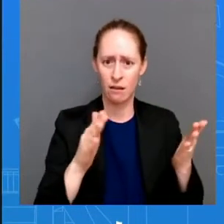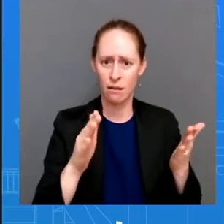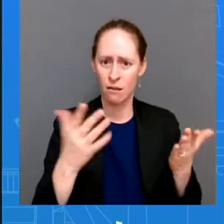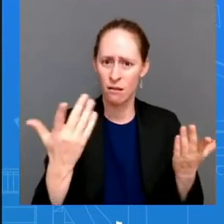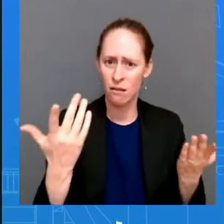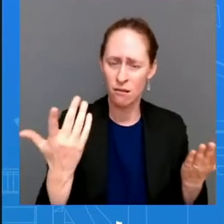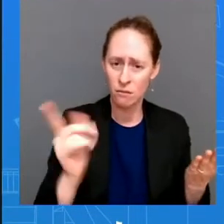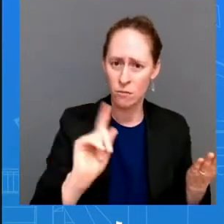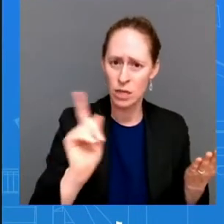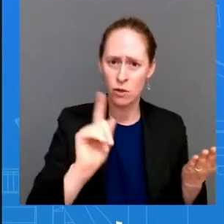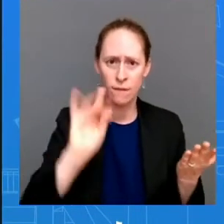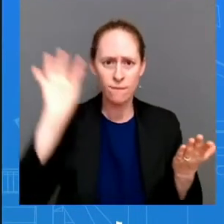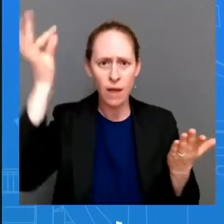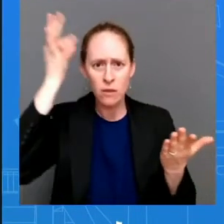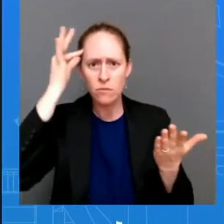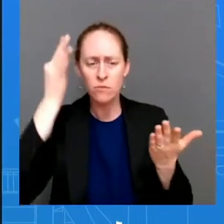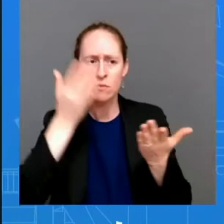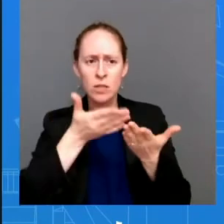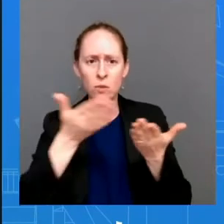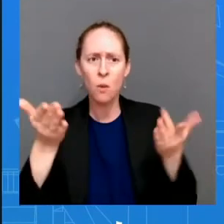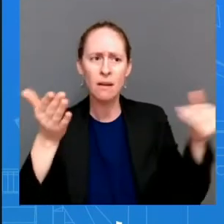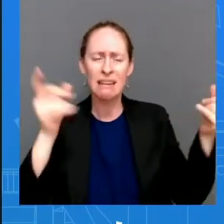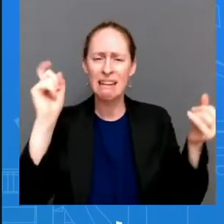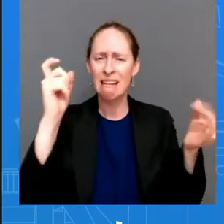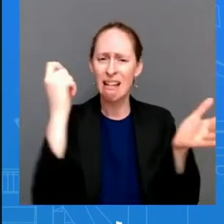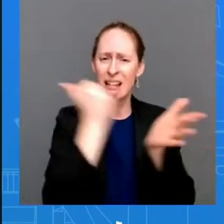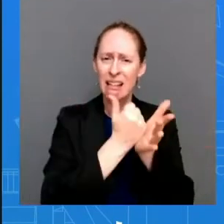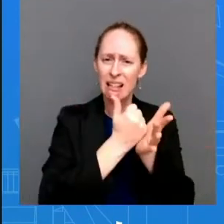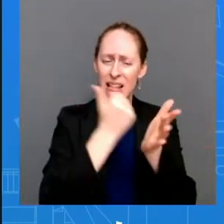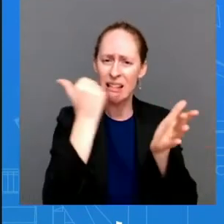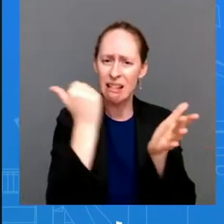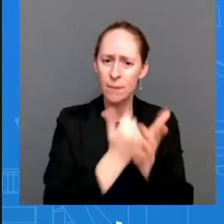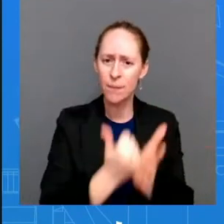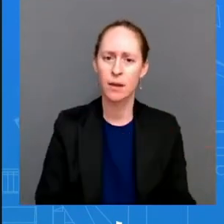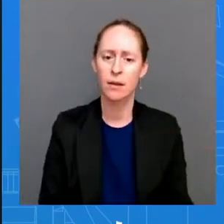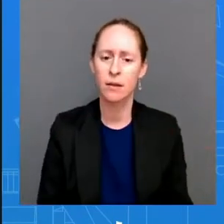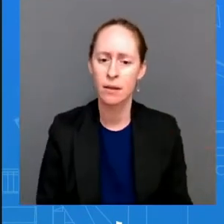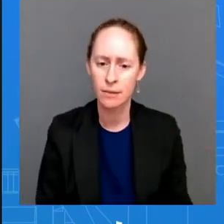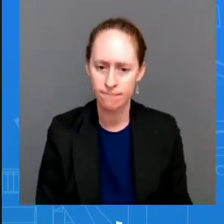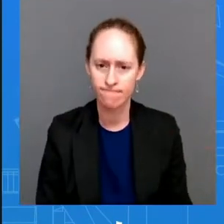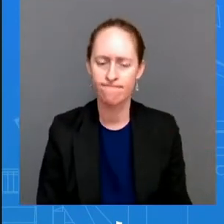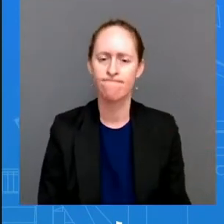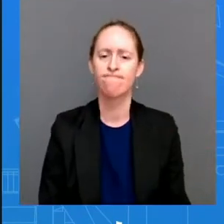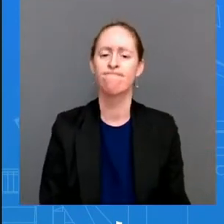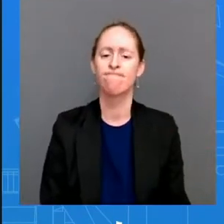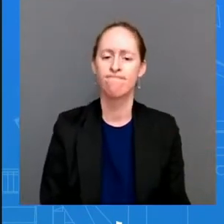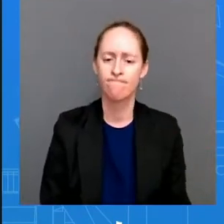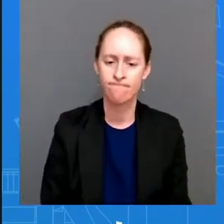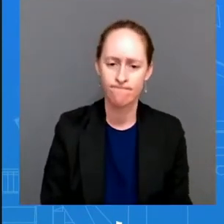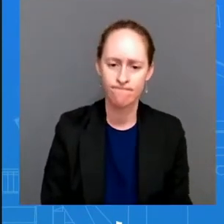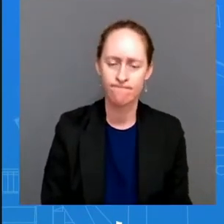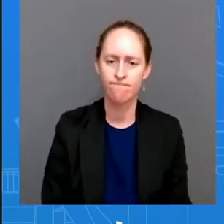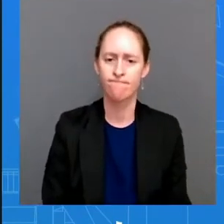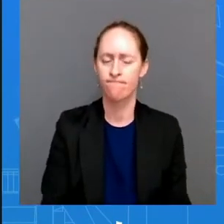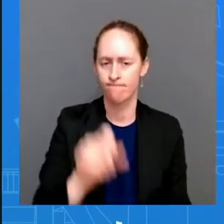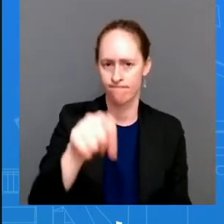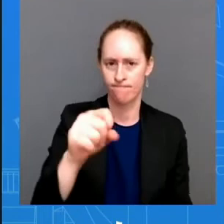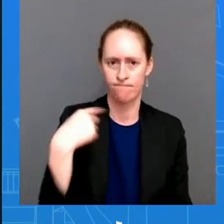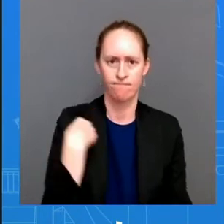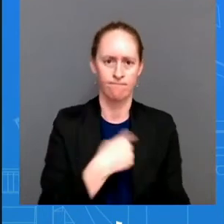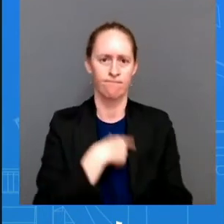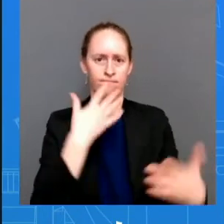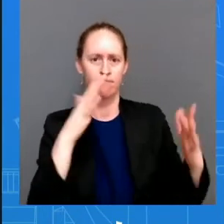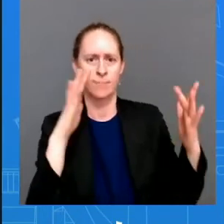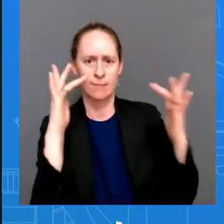with state and local officials in california uh we're continue to um you know closely monitor the wildfires